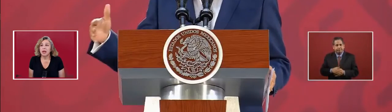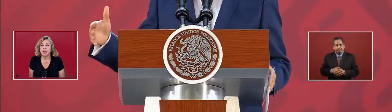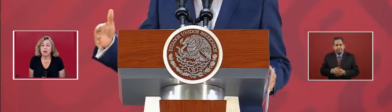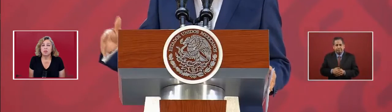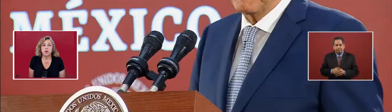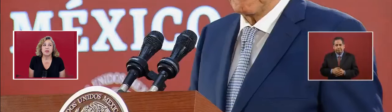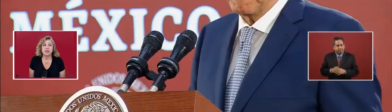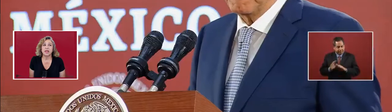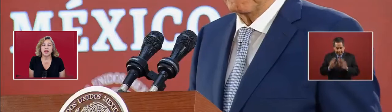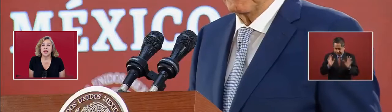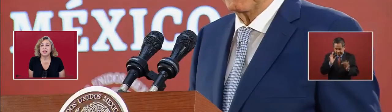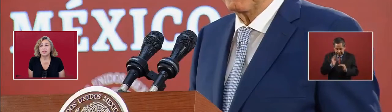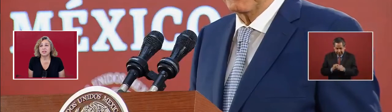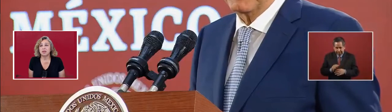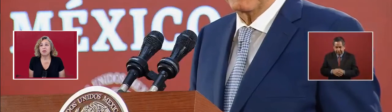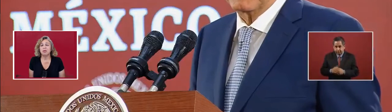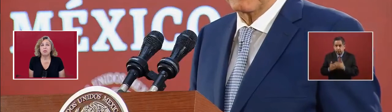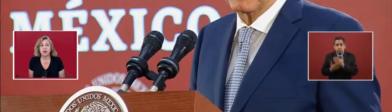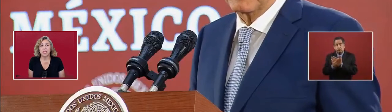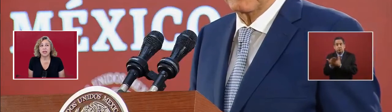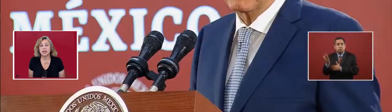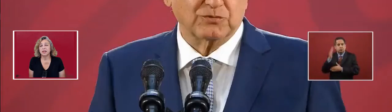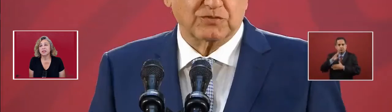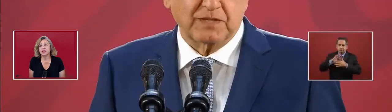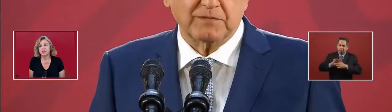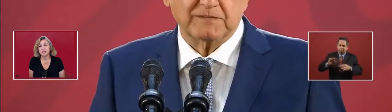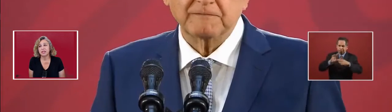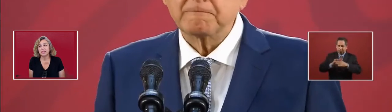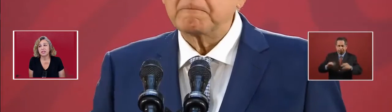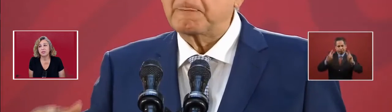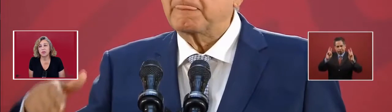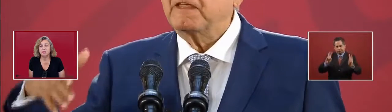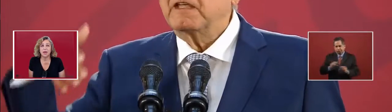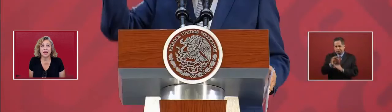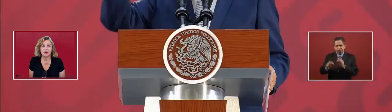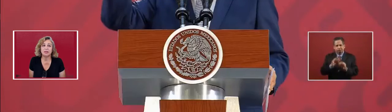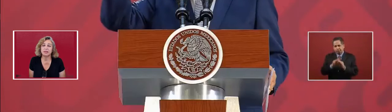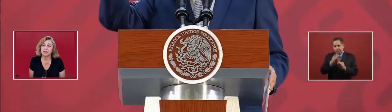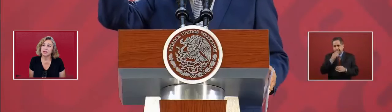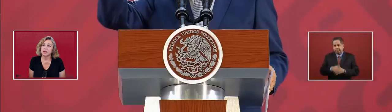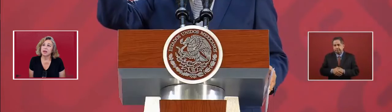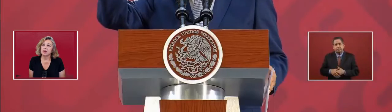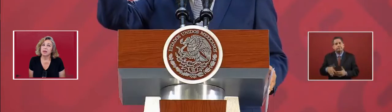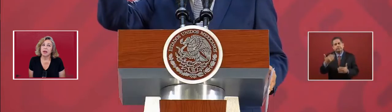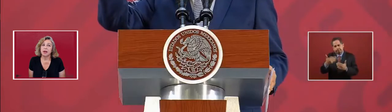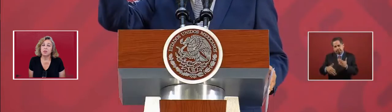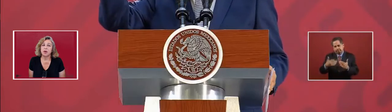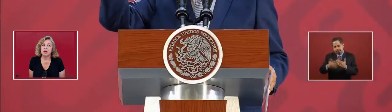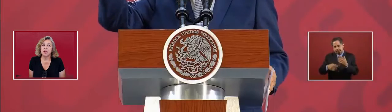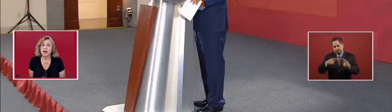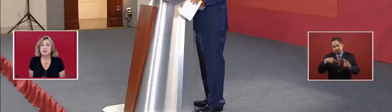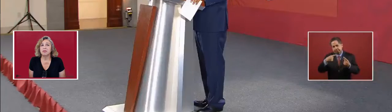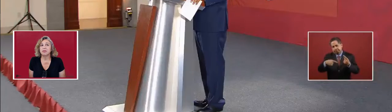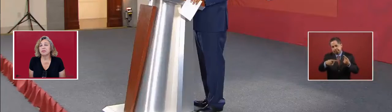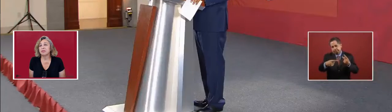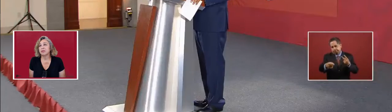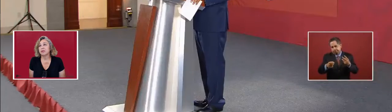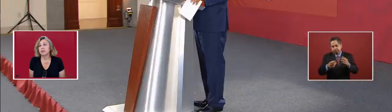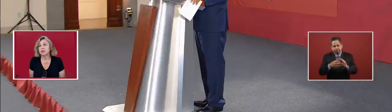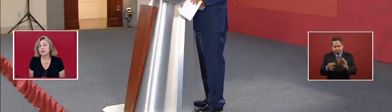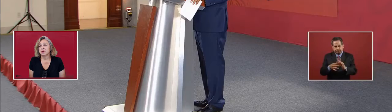And we are dedicating this whole morning to these matters. And we are now